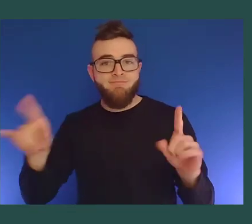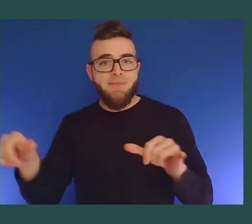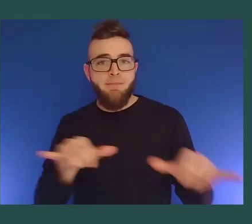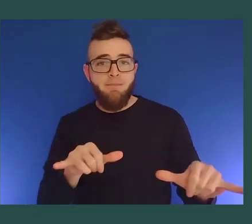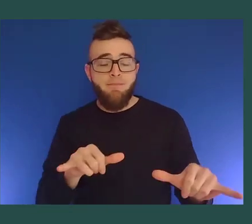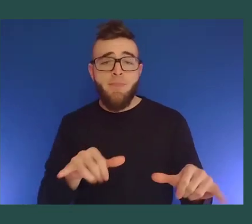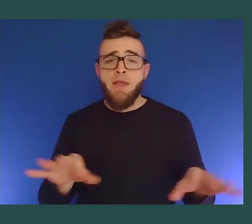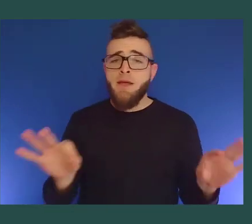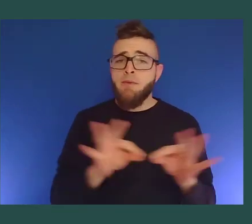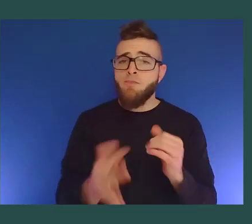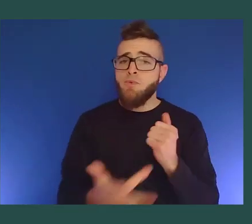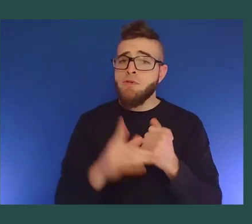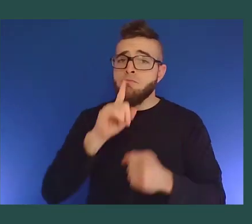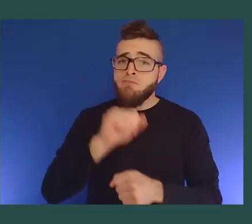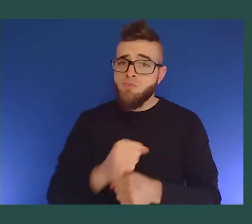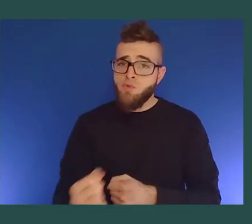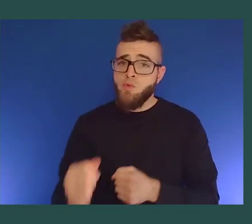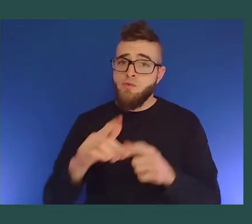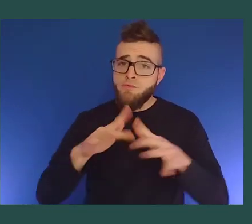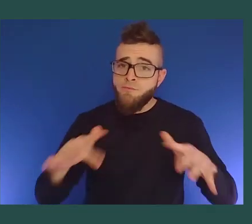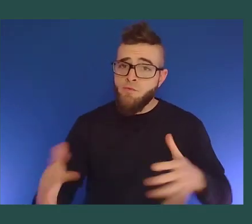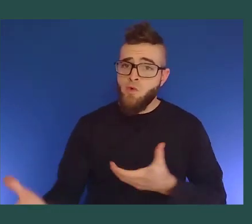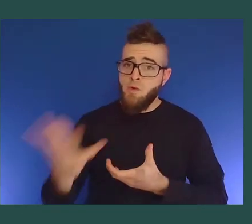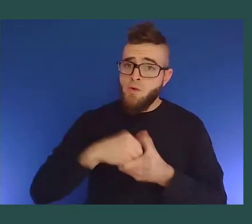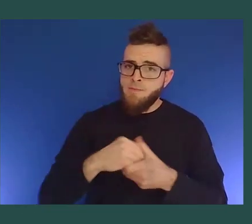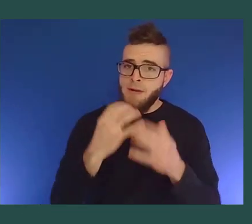technology reflects the diversity of everyone.